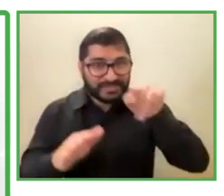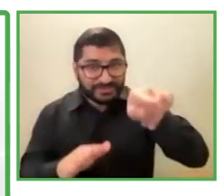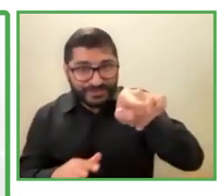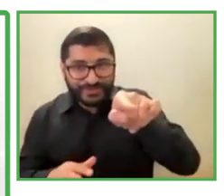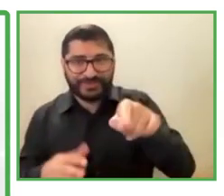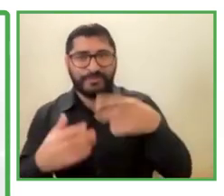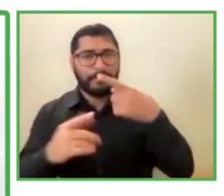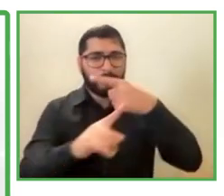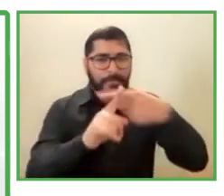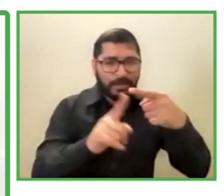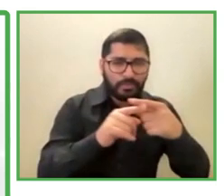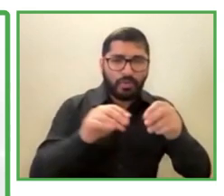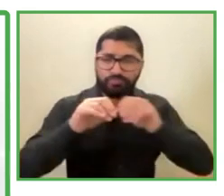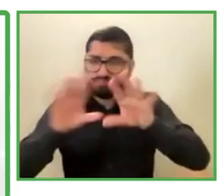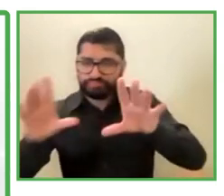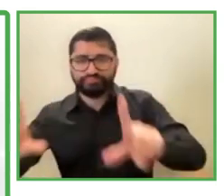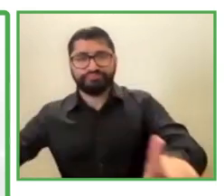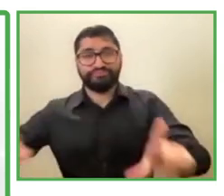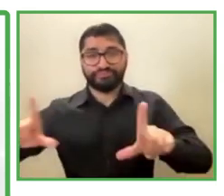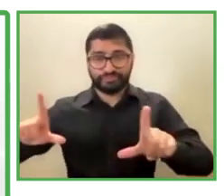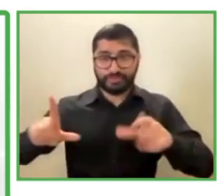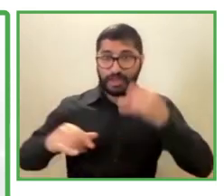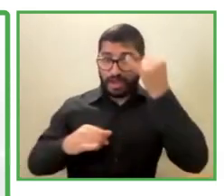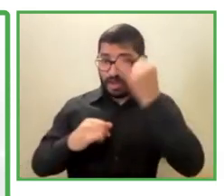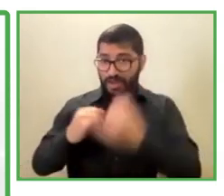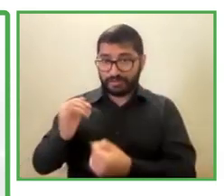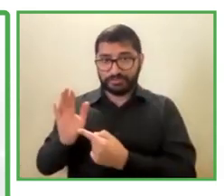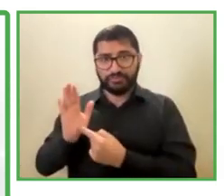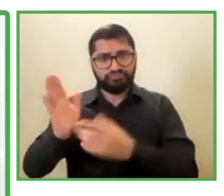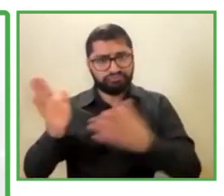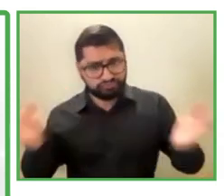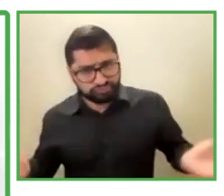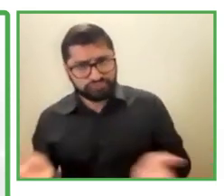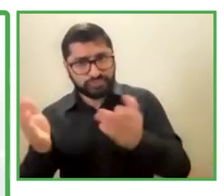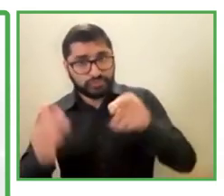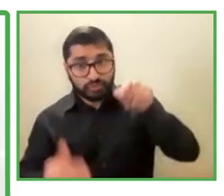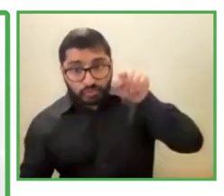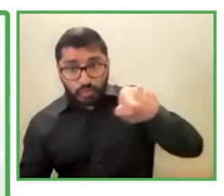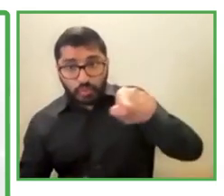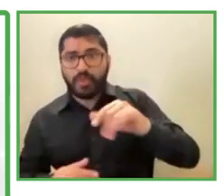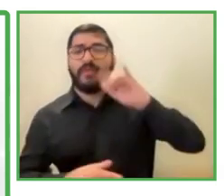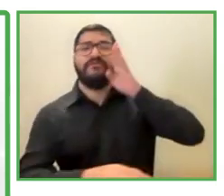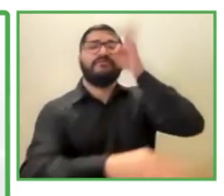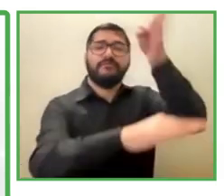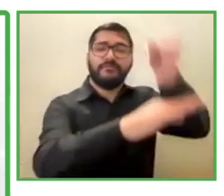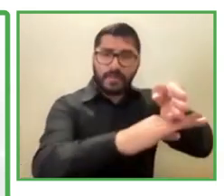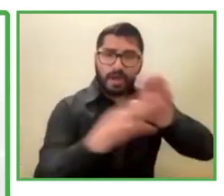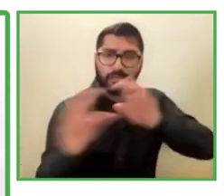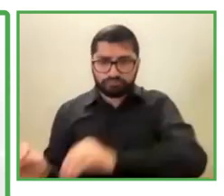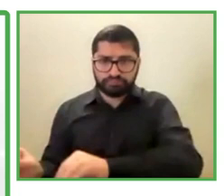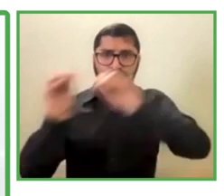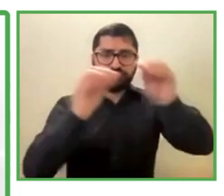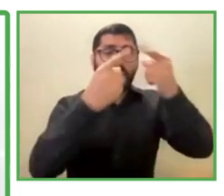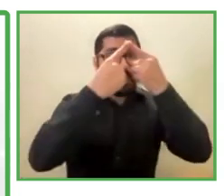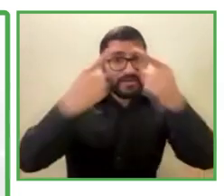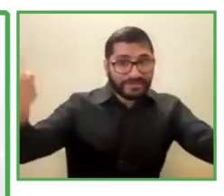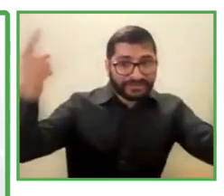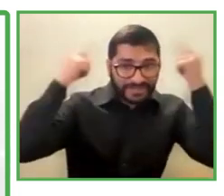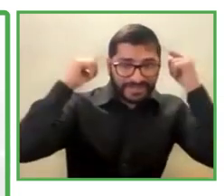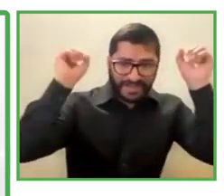finish high school, we can support you with going to college, and so on. And we create this